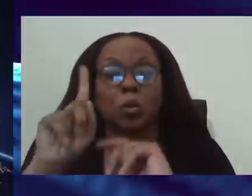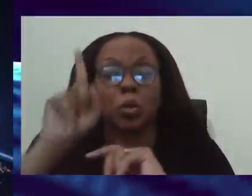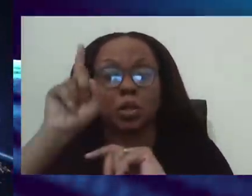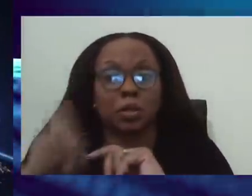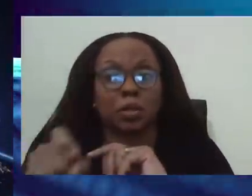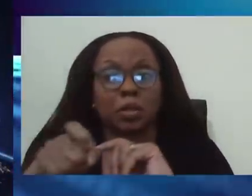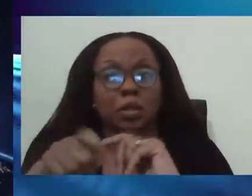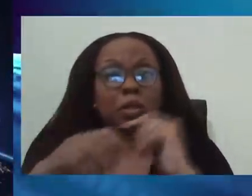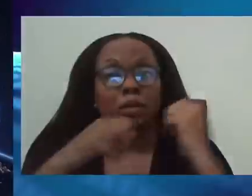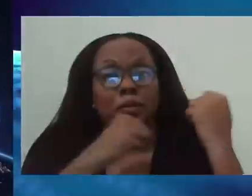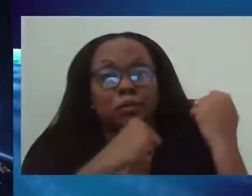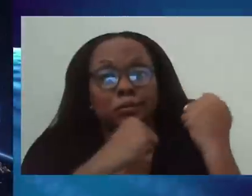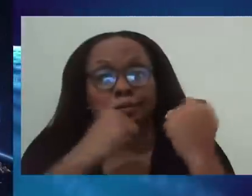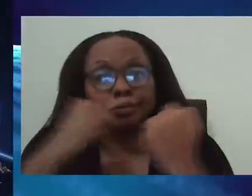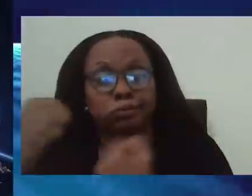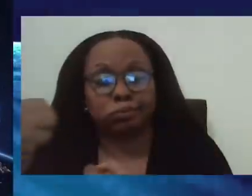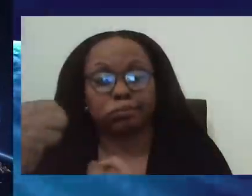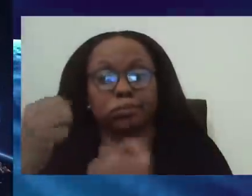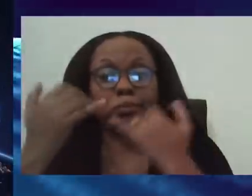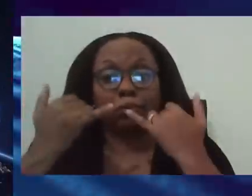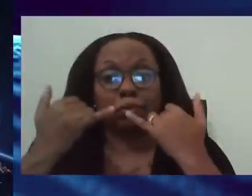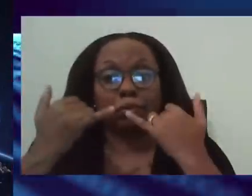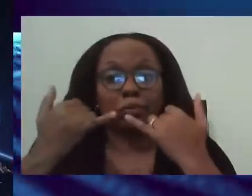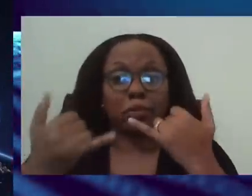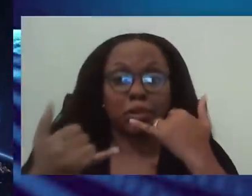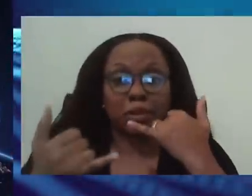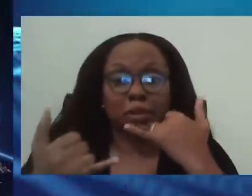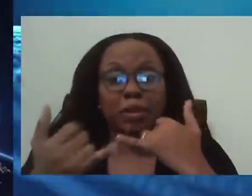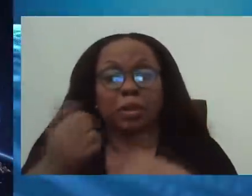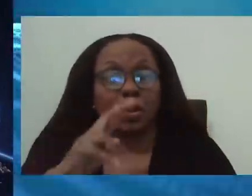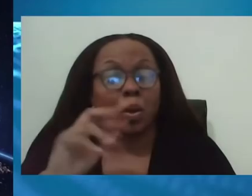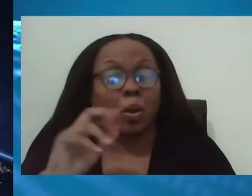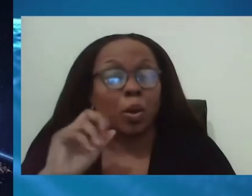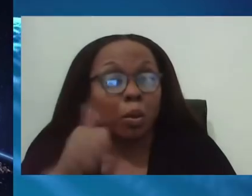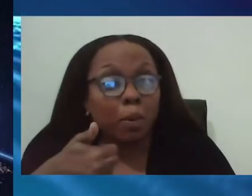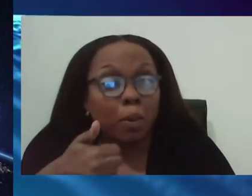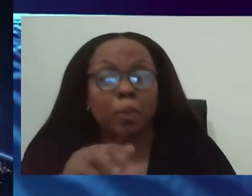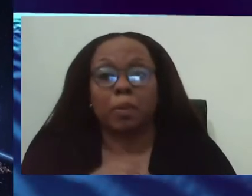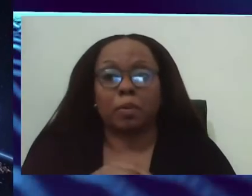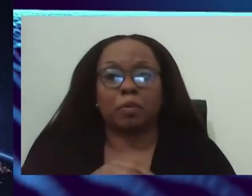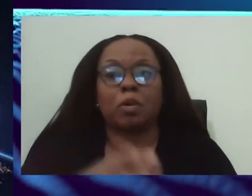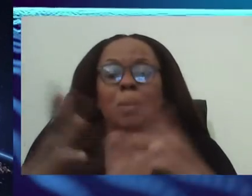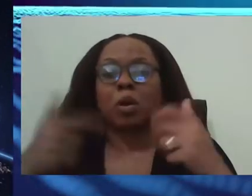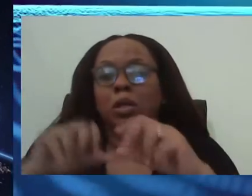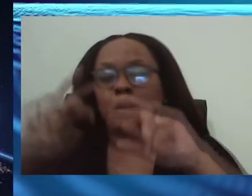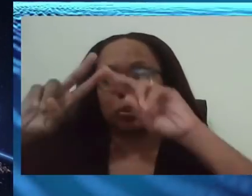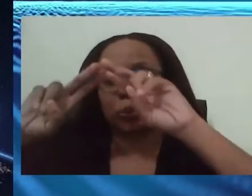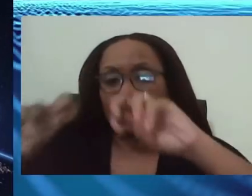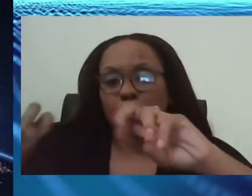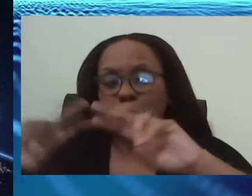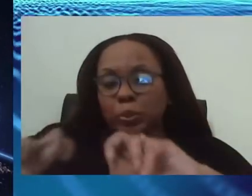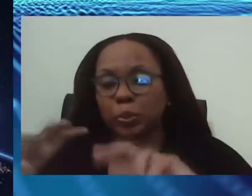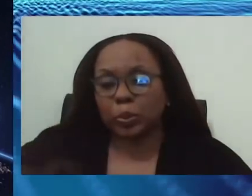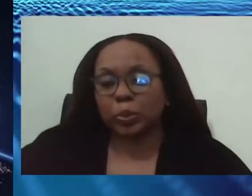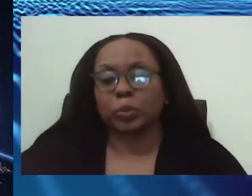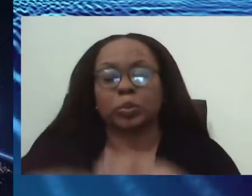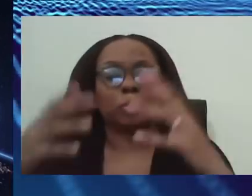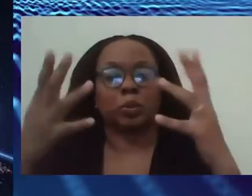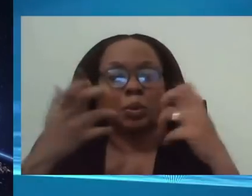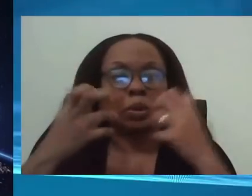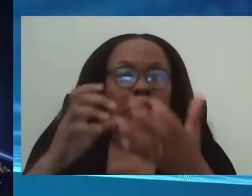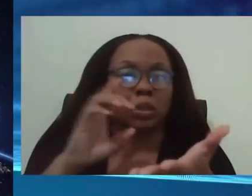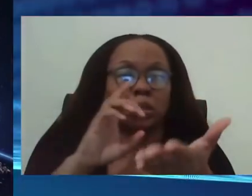within a 24 hour period. Because we really want to have that physical assessment where a doctor can essentially,